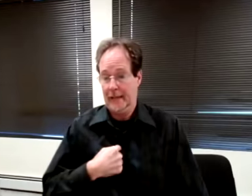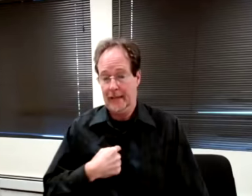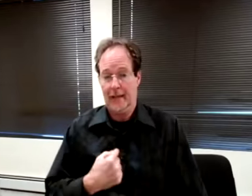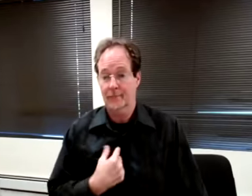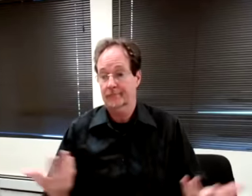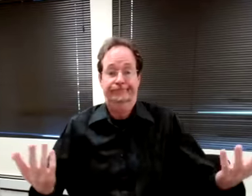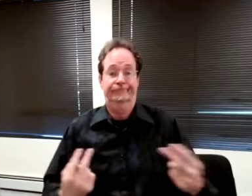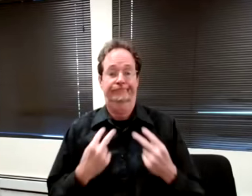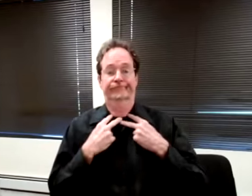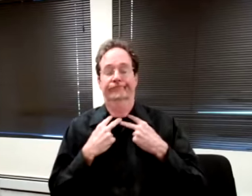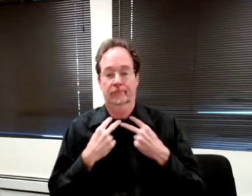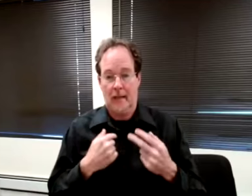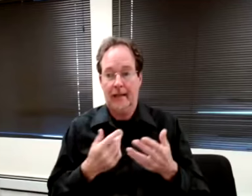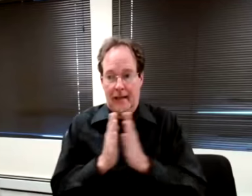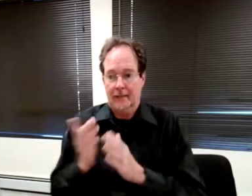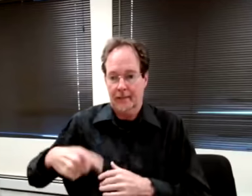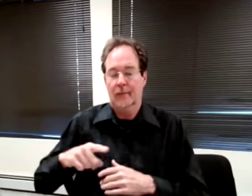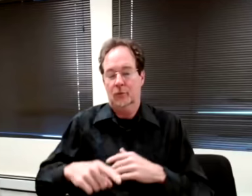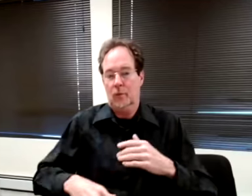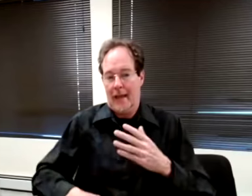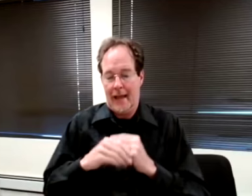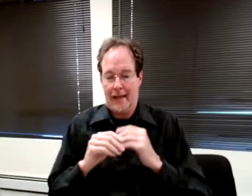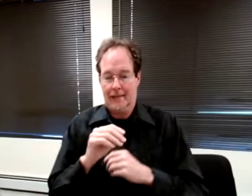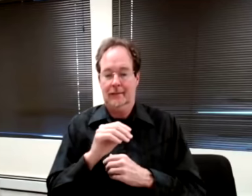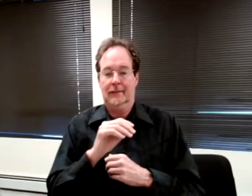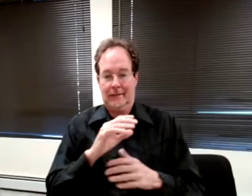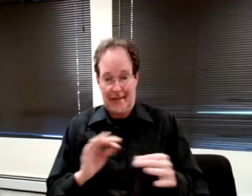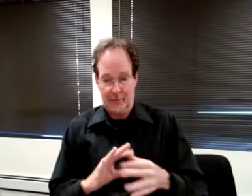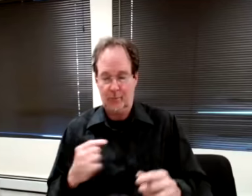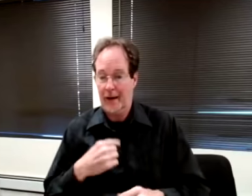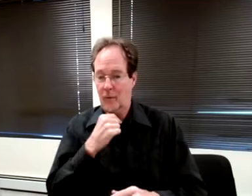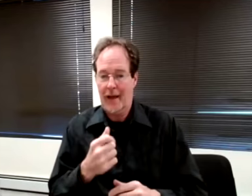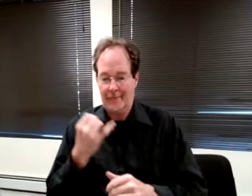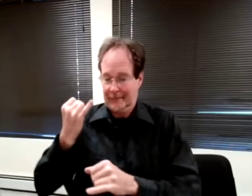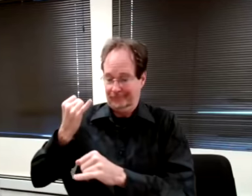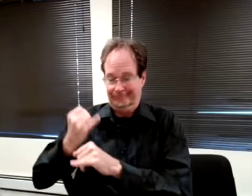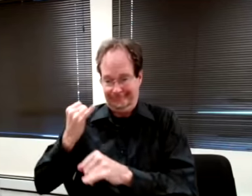of stuck. I can ask for them to add captions, but I don't have the weight of the Institute backing me up.